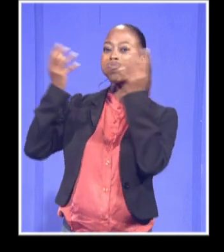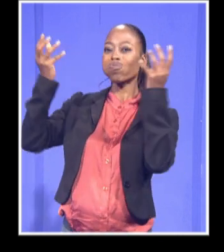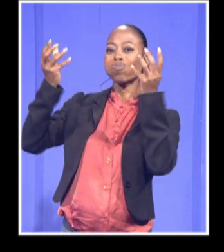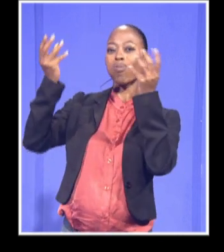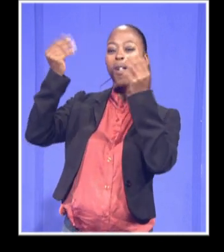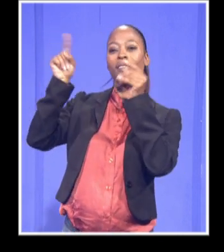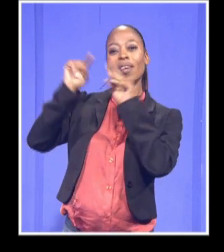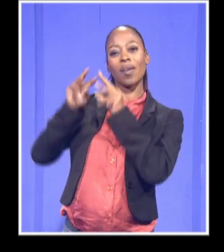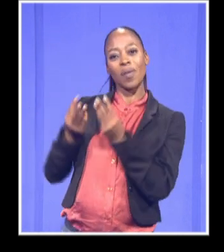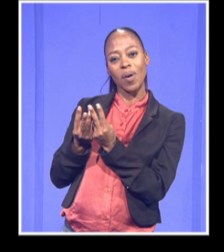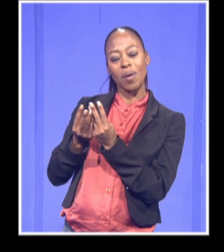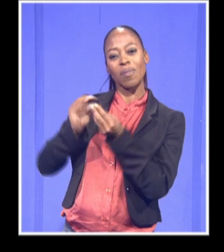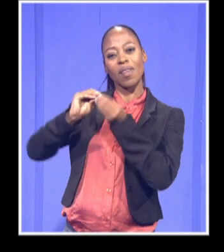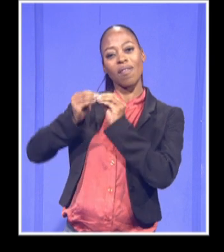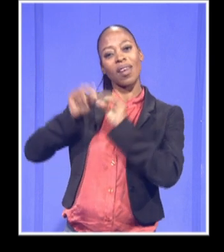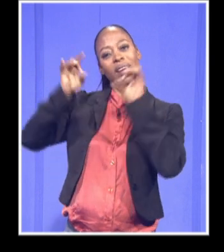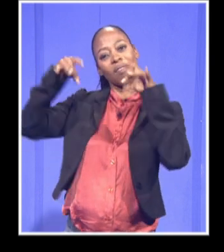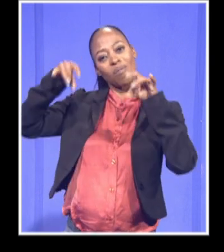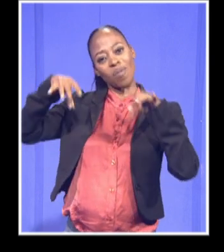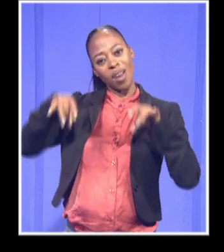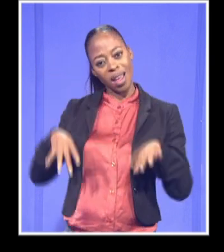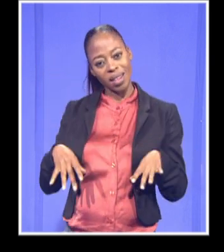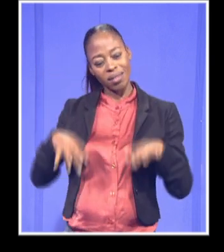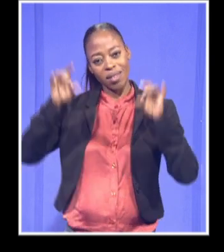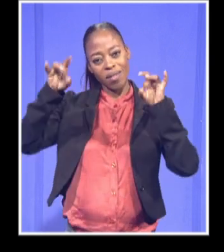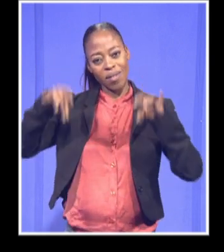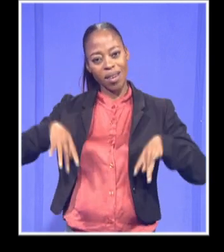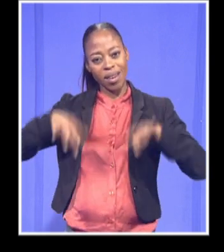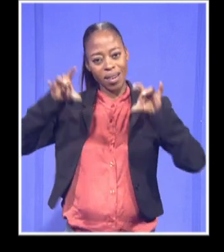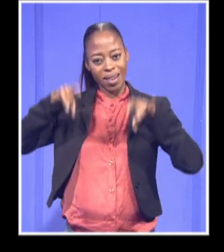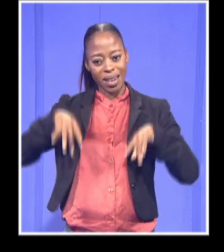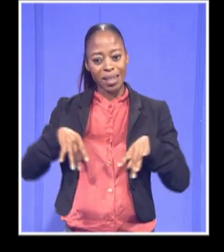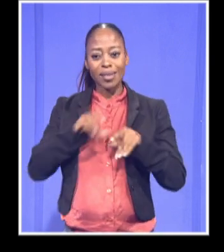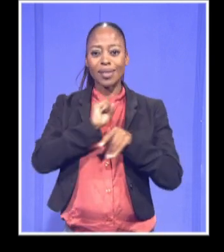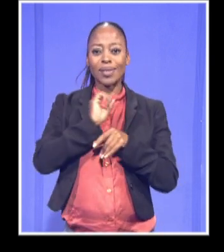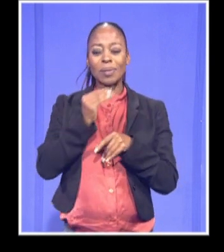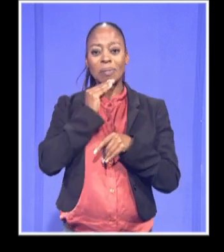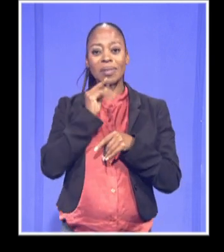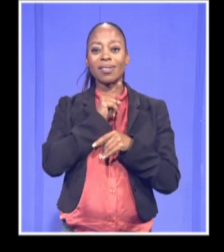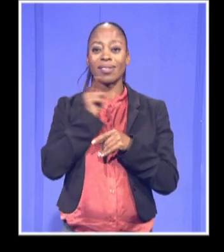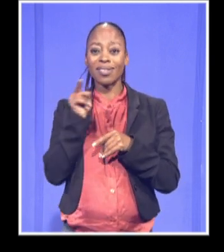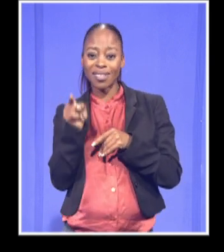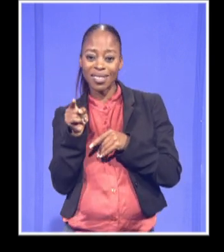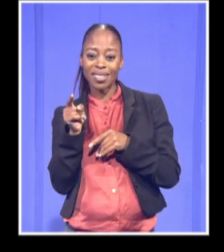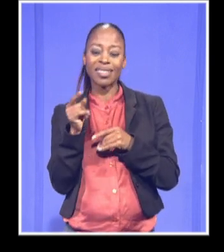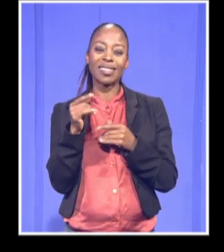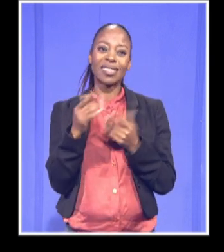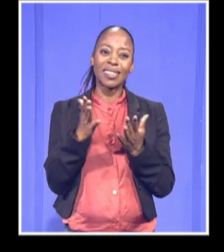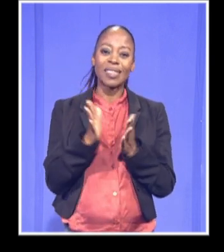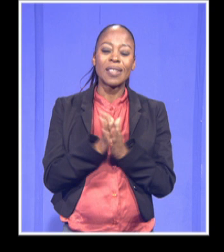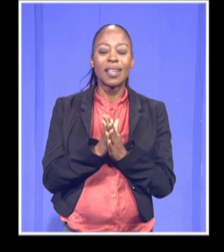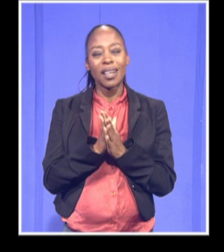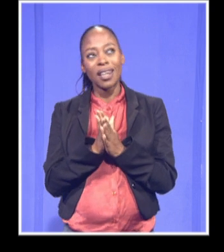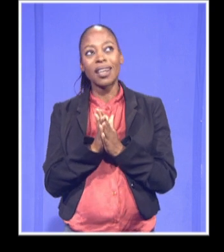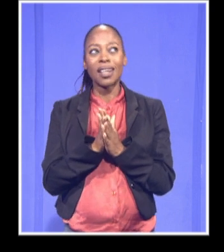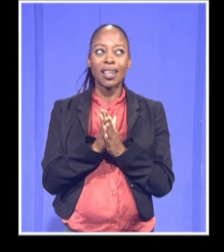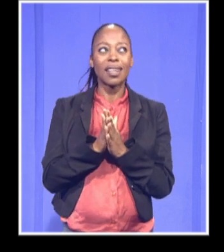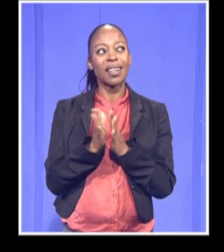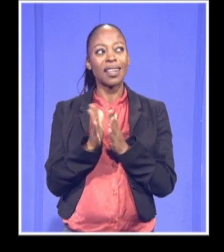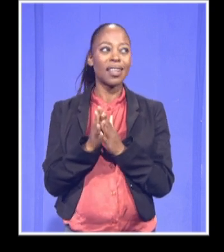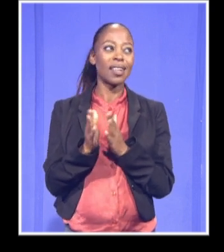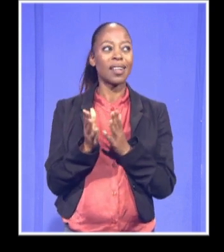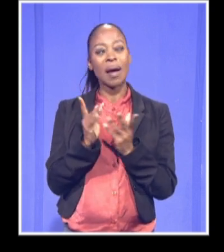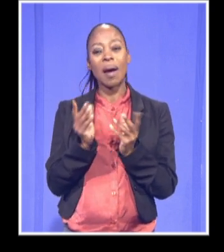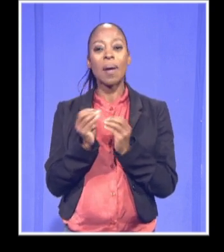that form rain. And so that is, you know, the most similar